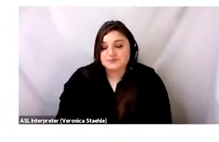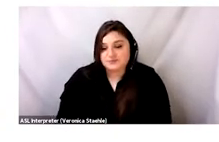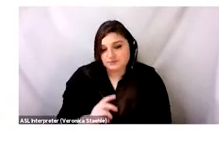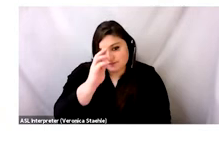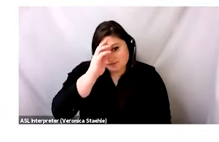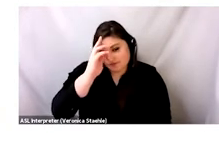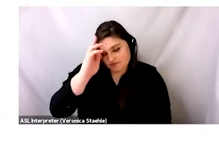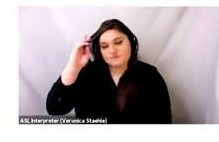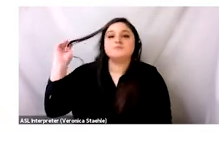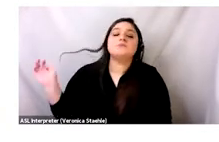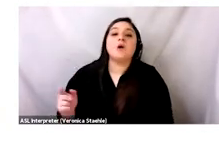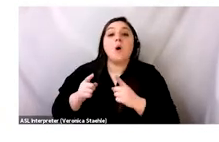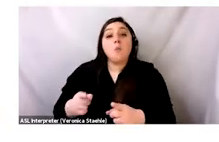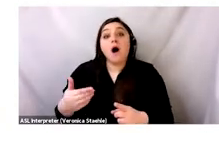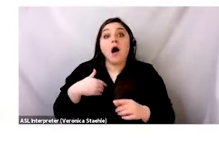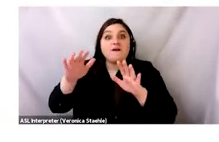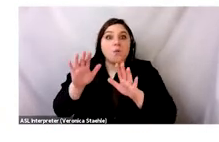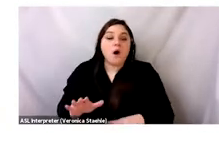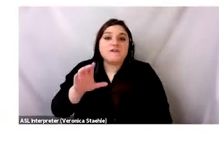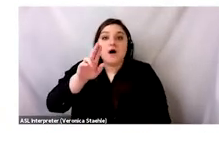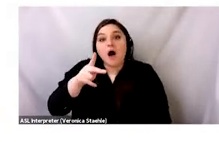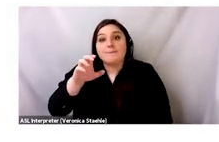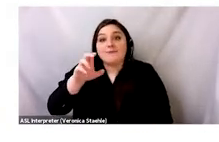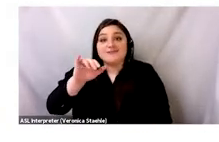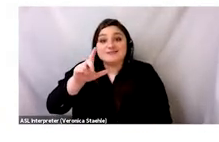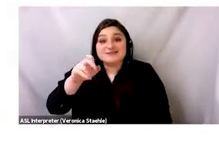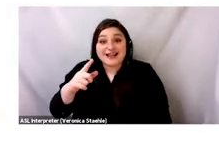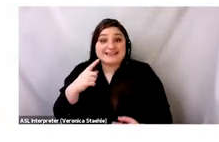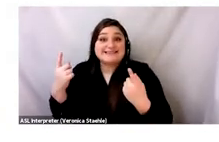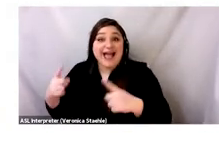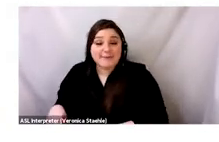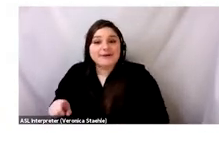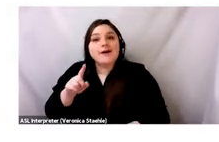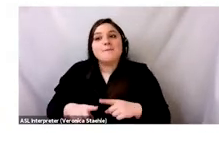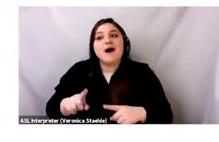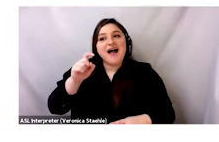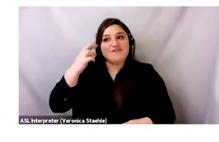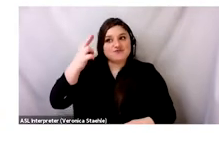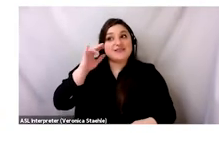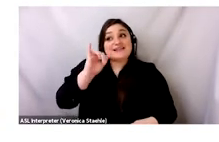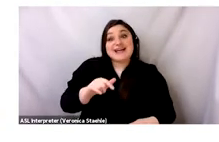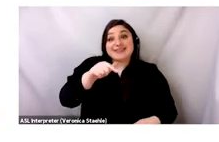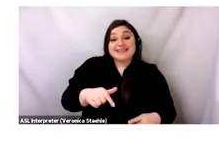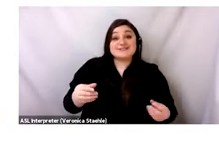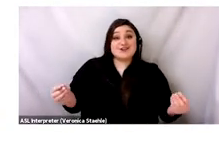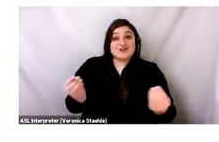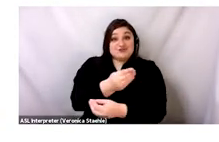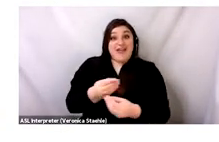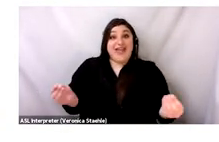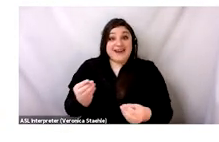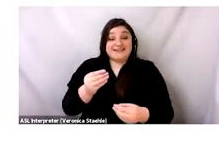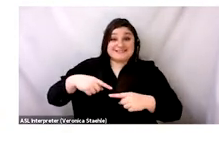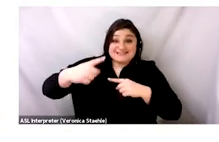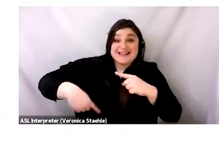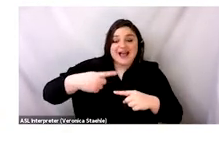At the same time, as this incredible upcycling work is going on, we do have to acknowledge that the secondhand clothing trade does